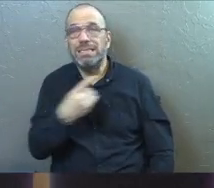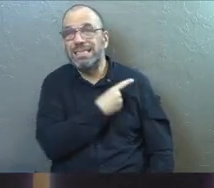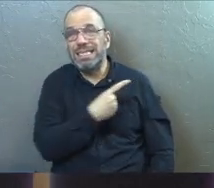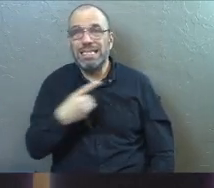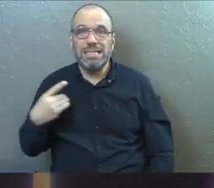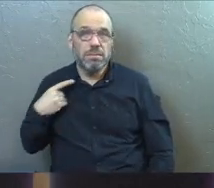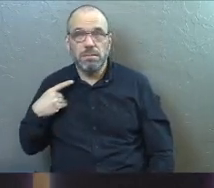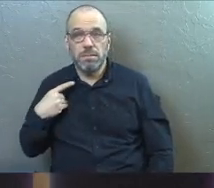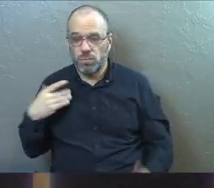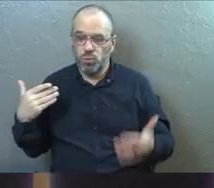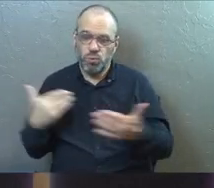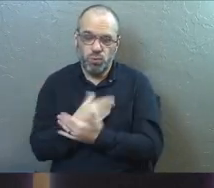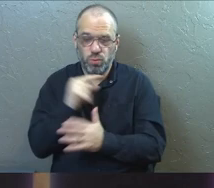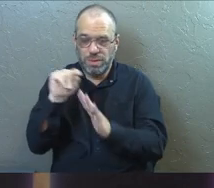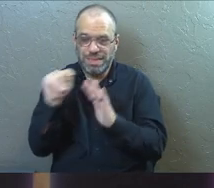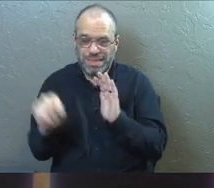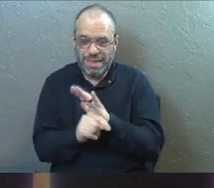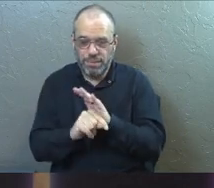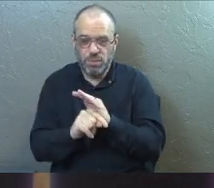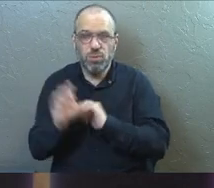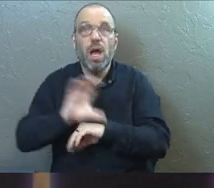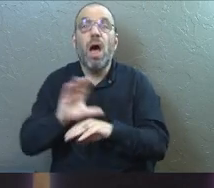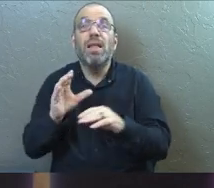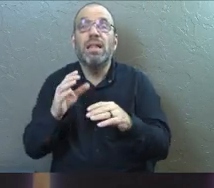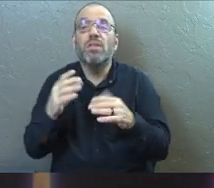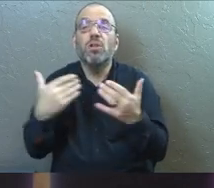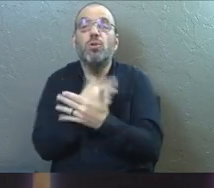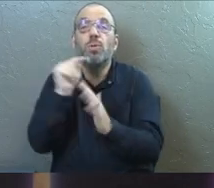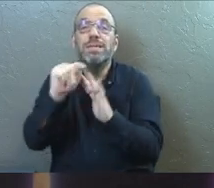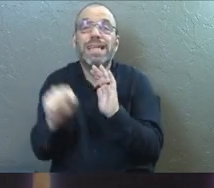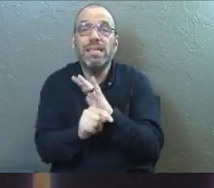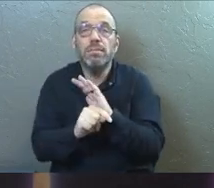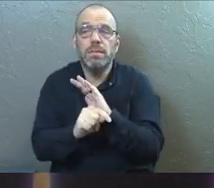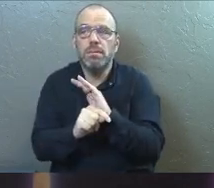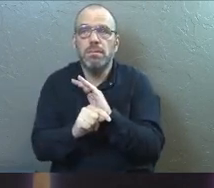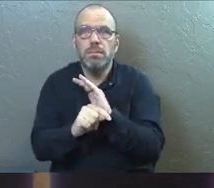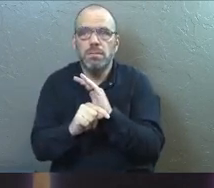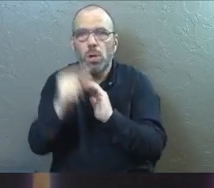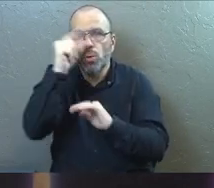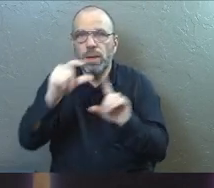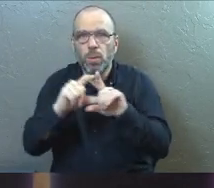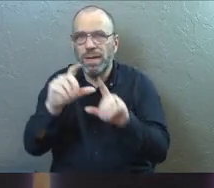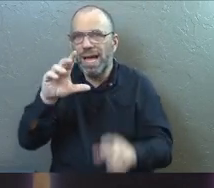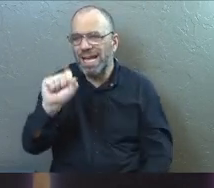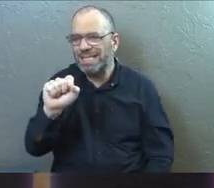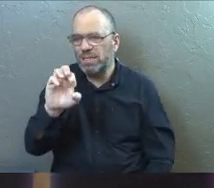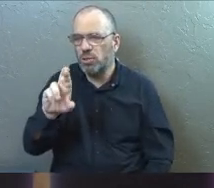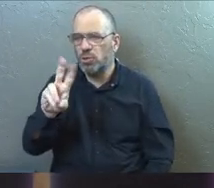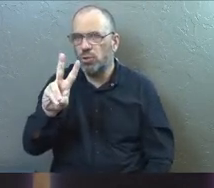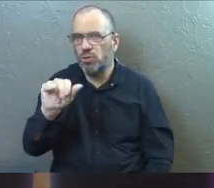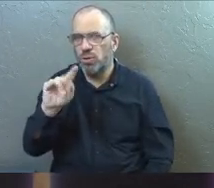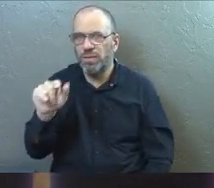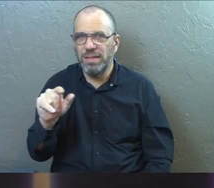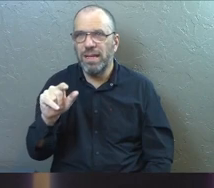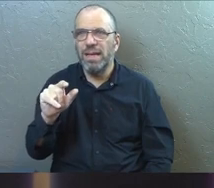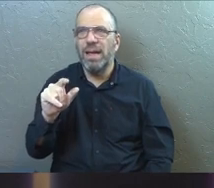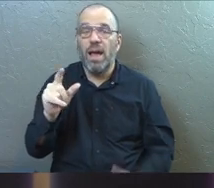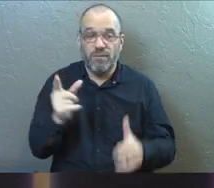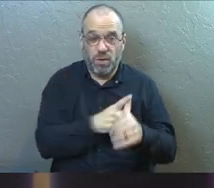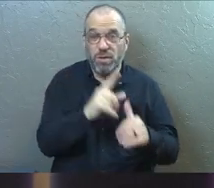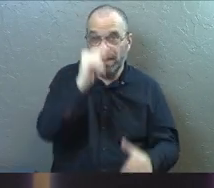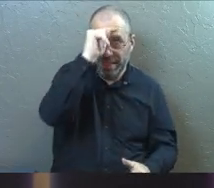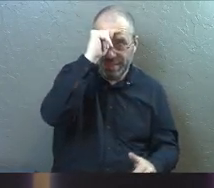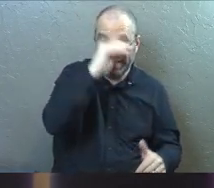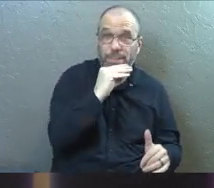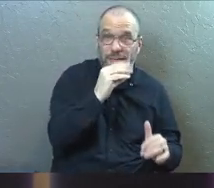They're just, the New Testament word is servants. To be a deacon is to be a servant. So if you guys have studied this before, you go over into 1 Timothy